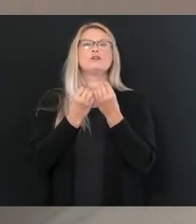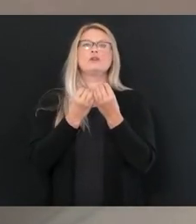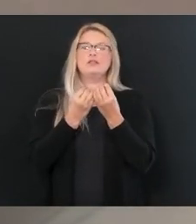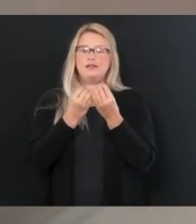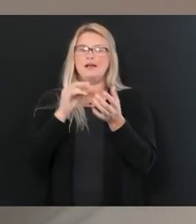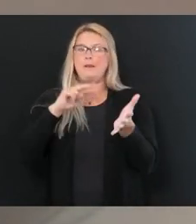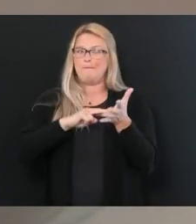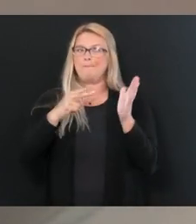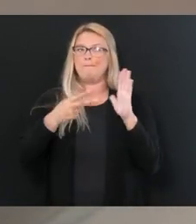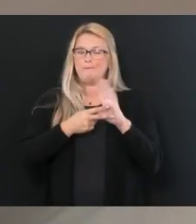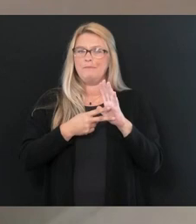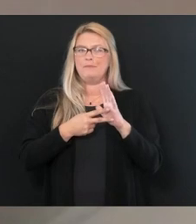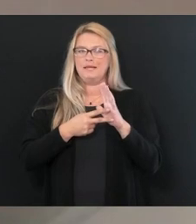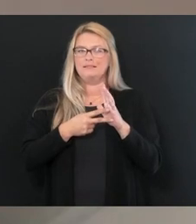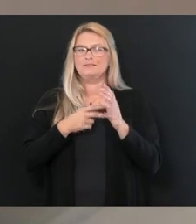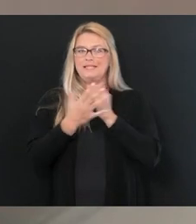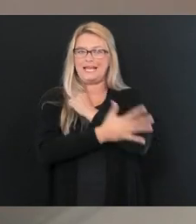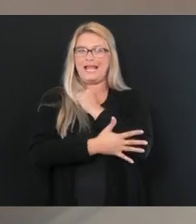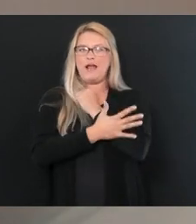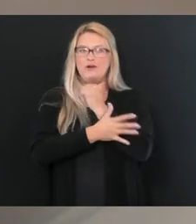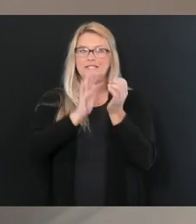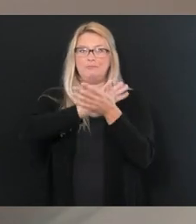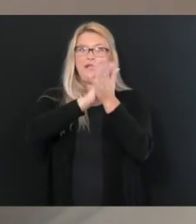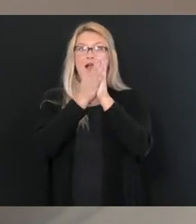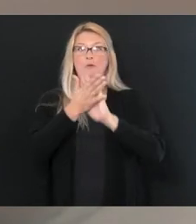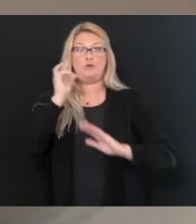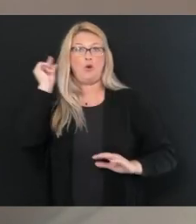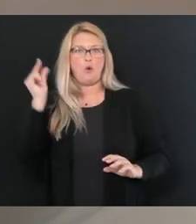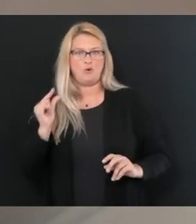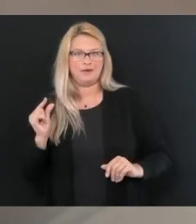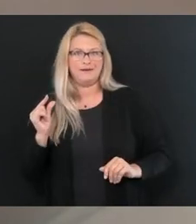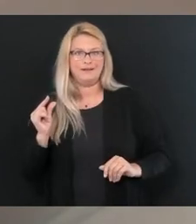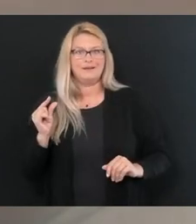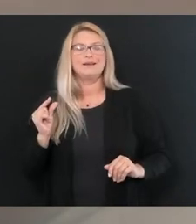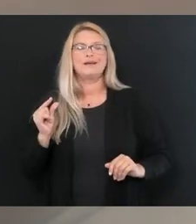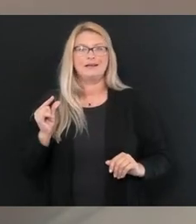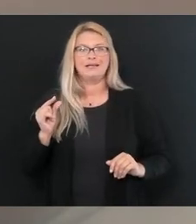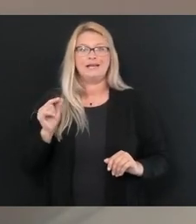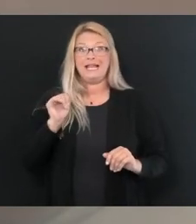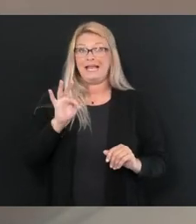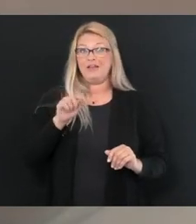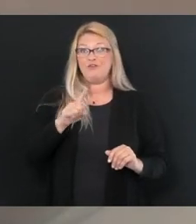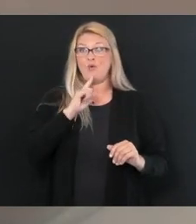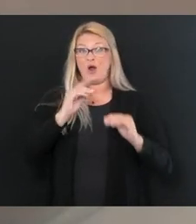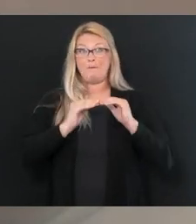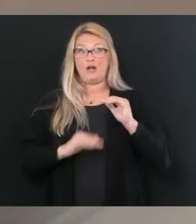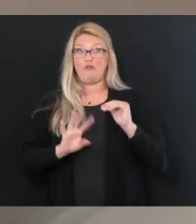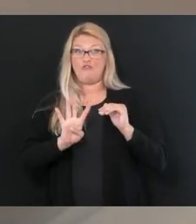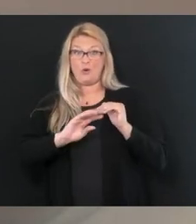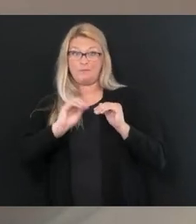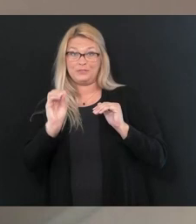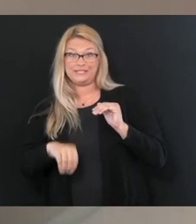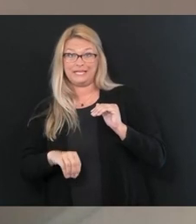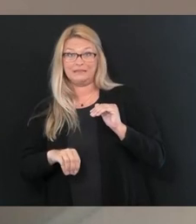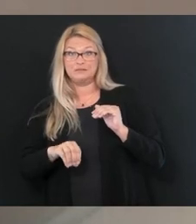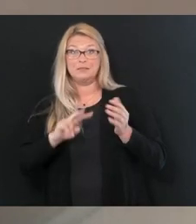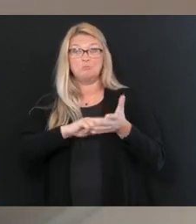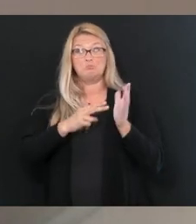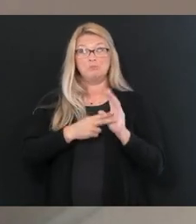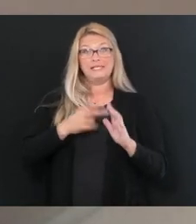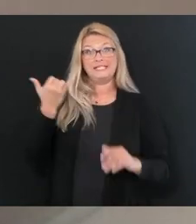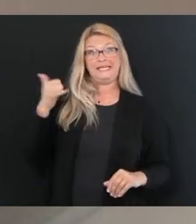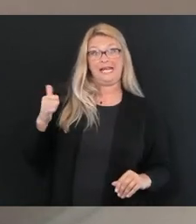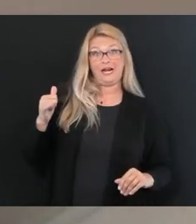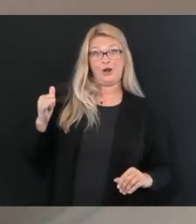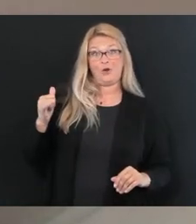you to the, we were going to get the counties into the gold color. And if you're below 4%, you would then be in the yellow color.